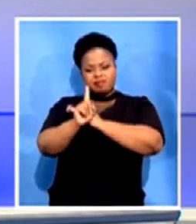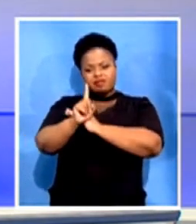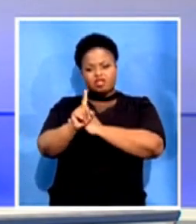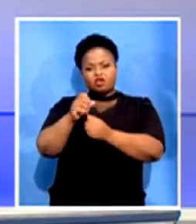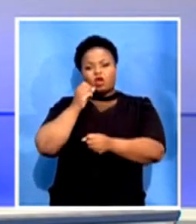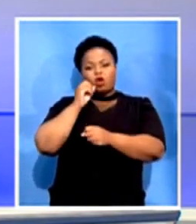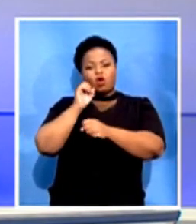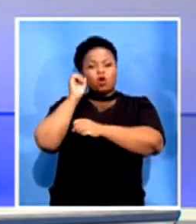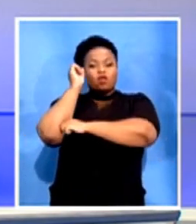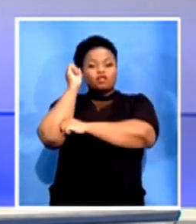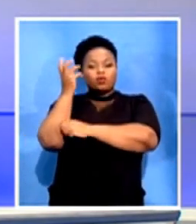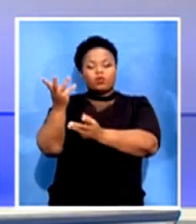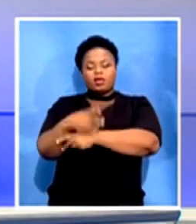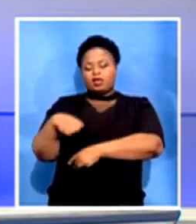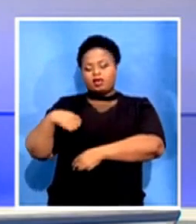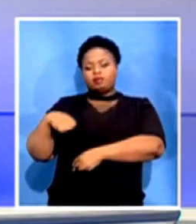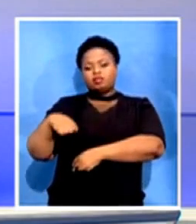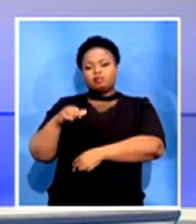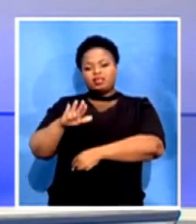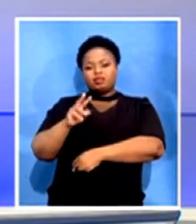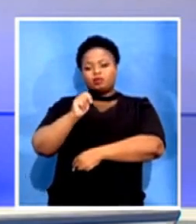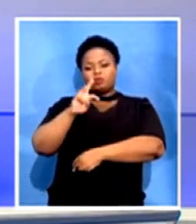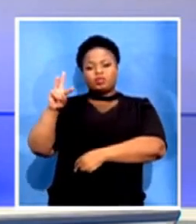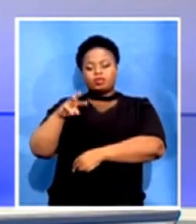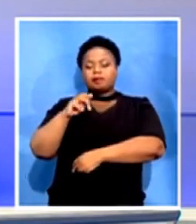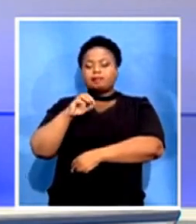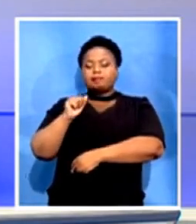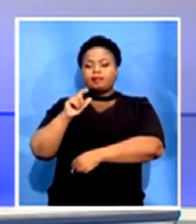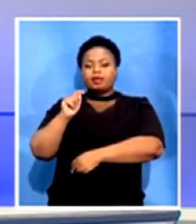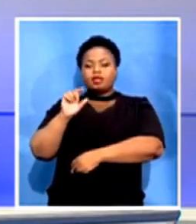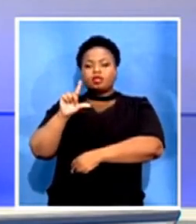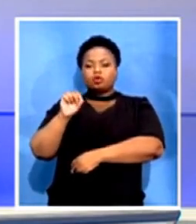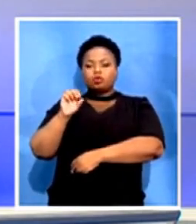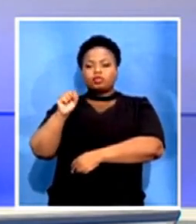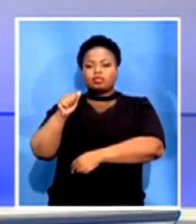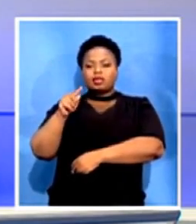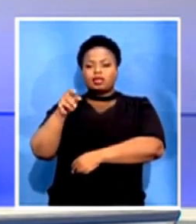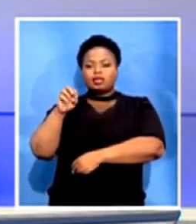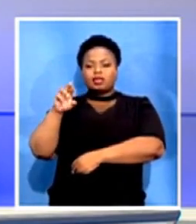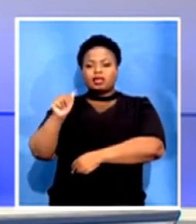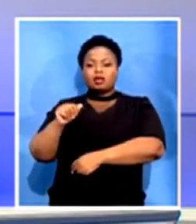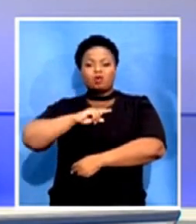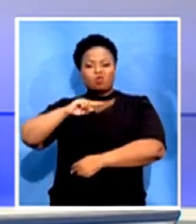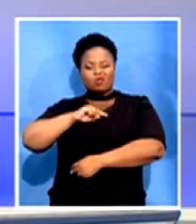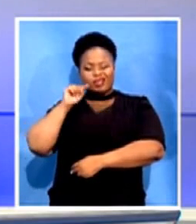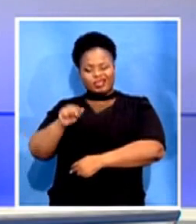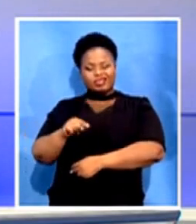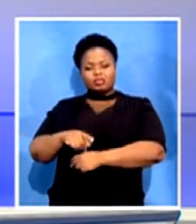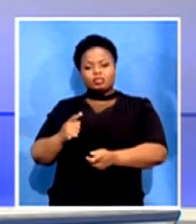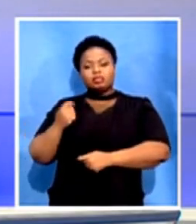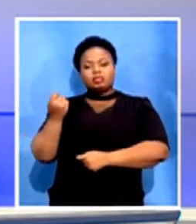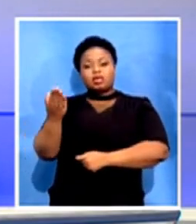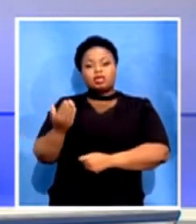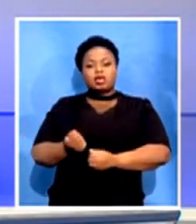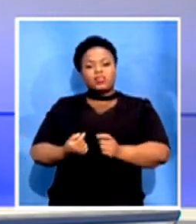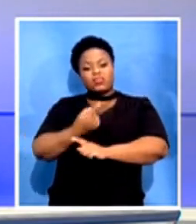in the northwest. This relates to their investigation into tender irregularities during the procurement of personal protective